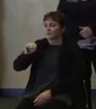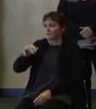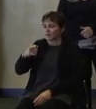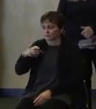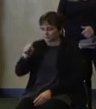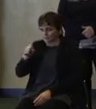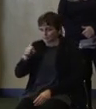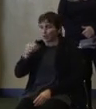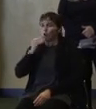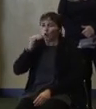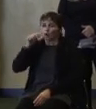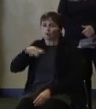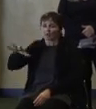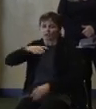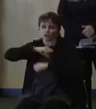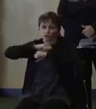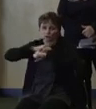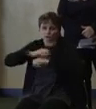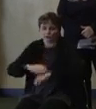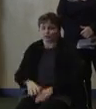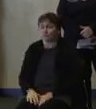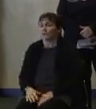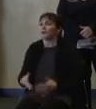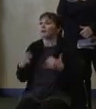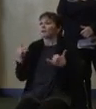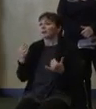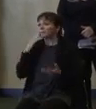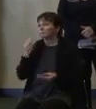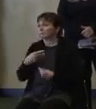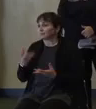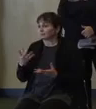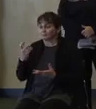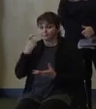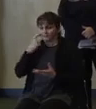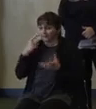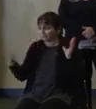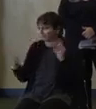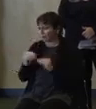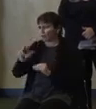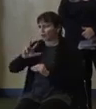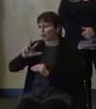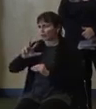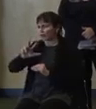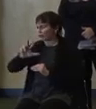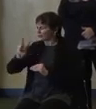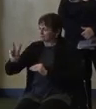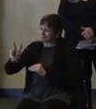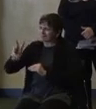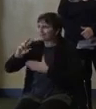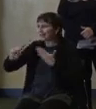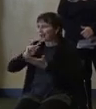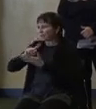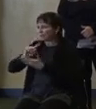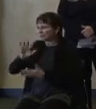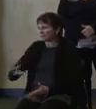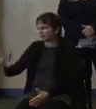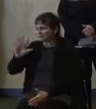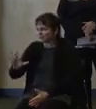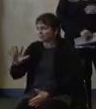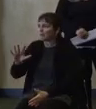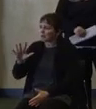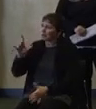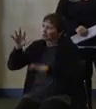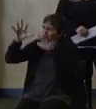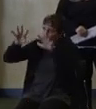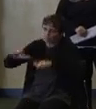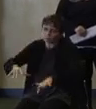36-plus hour period with this storm. The system is finally pulling away this afternoon and into